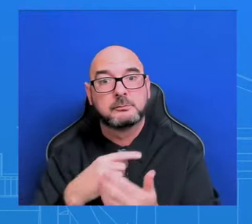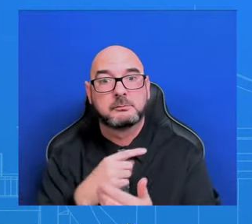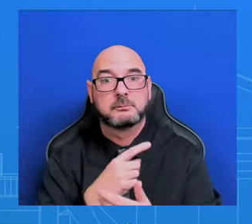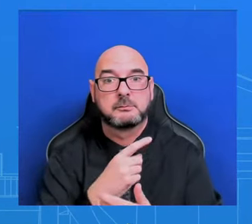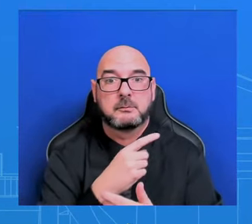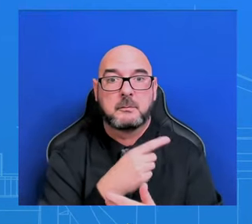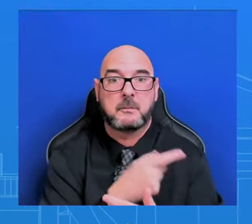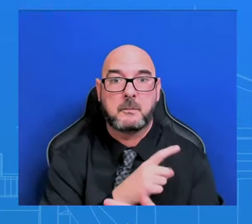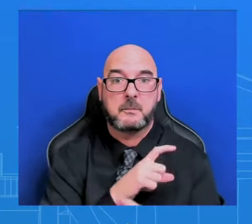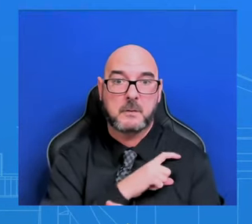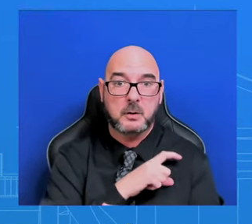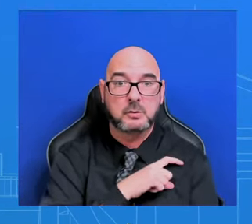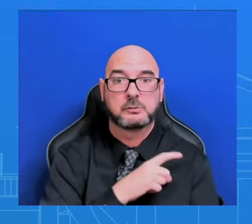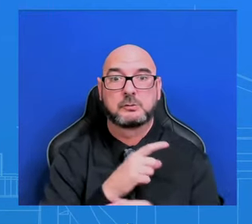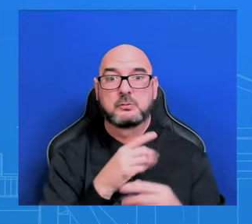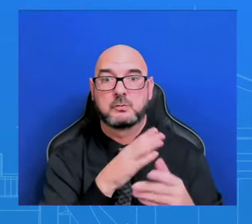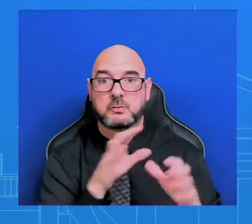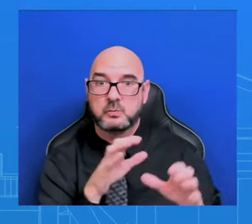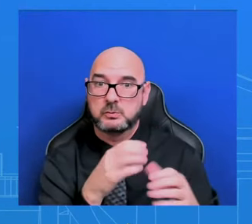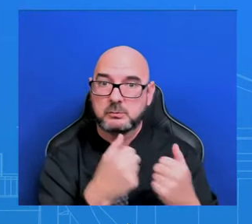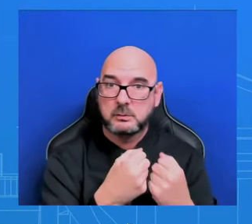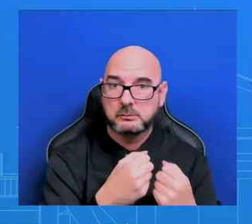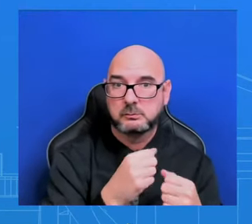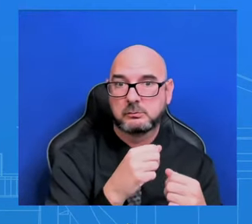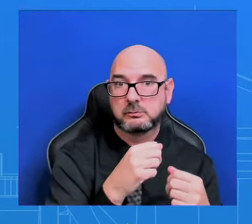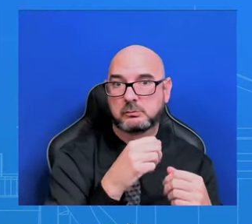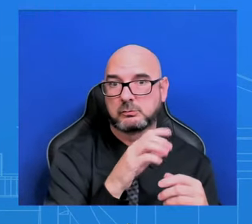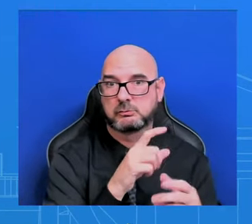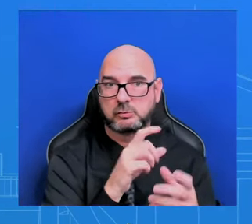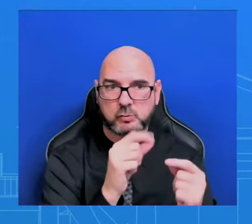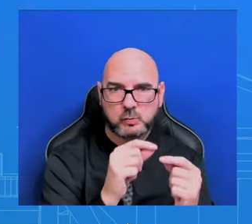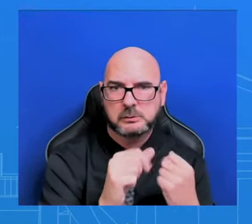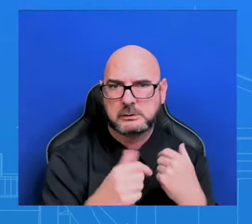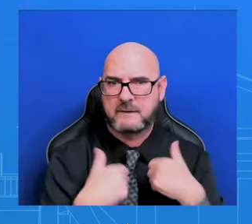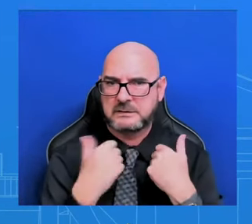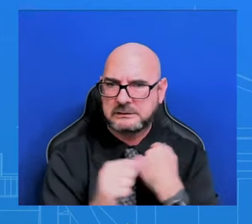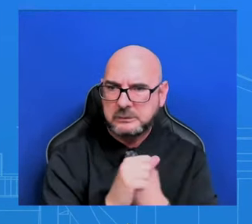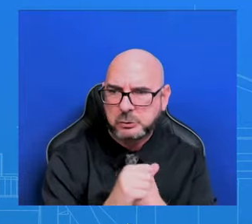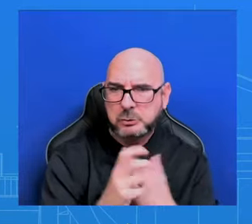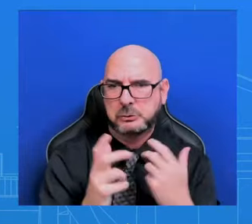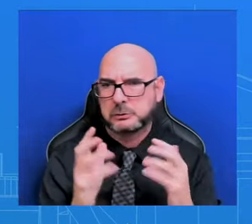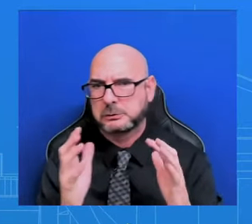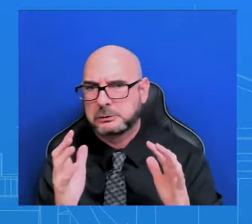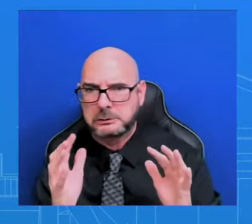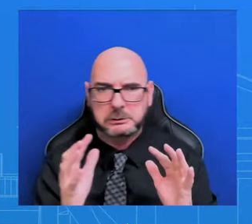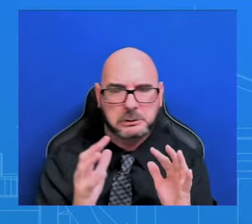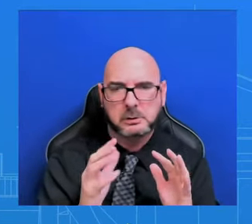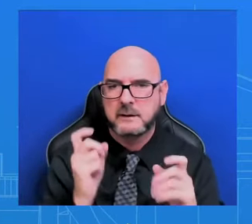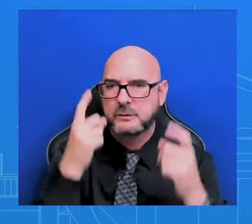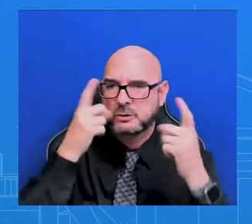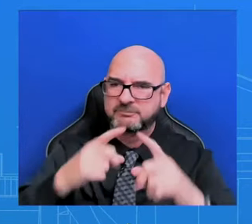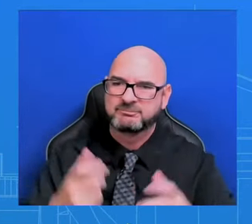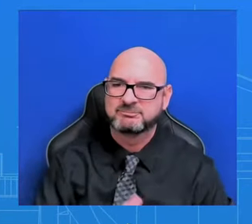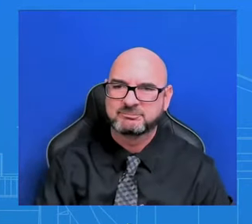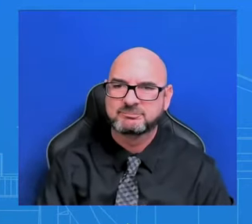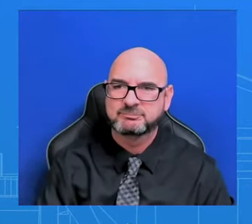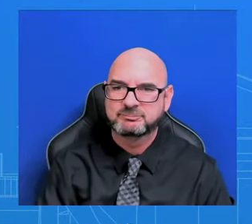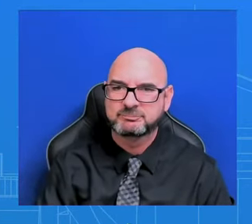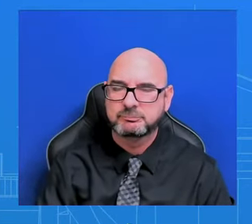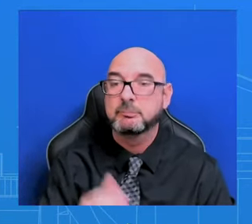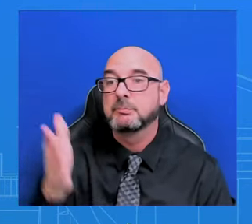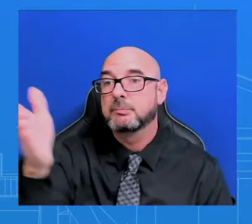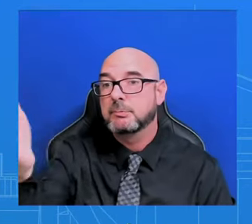is not helpful at all. Okay, Courtney. Thank you. Will President Biden re-nominate Todd Edelman for a seat on the U.S.